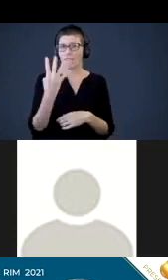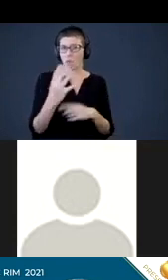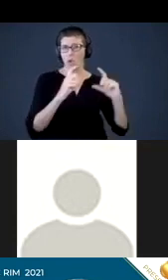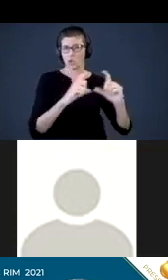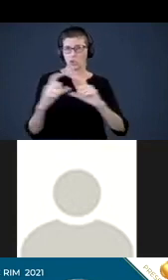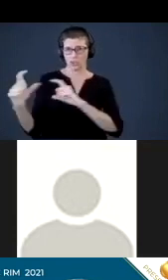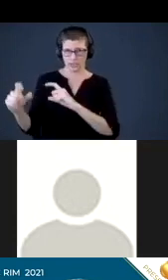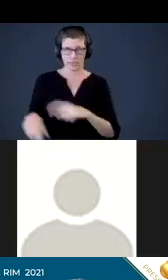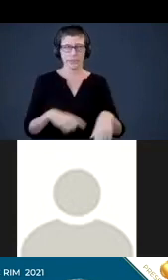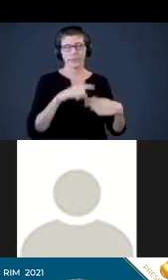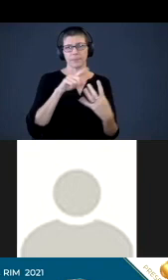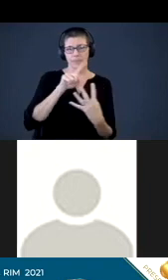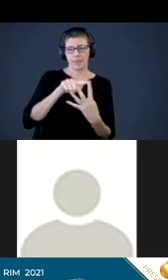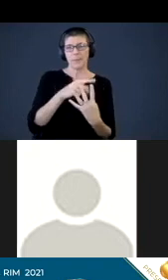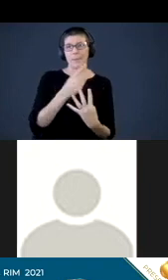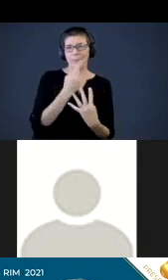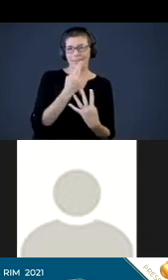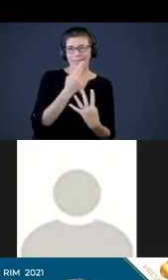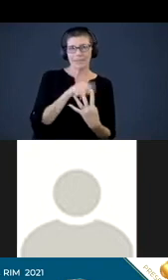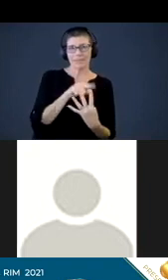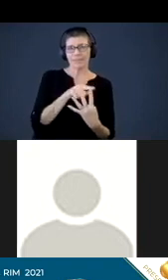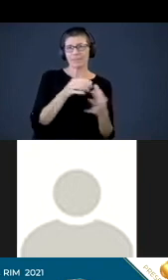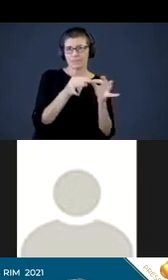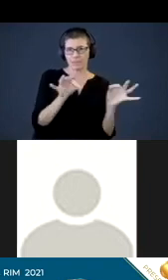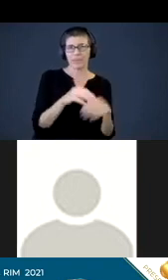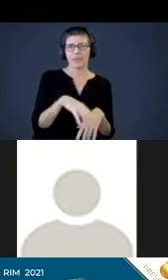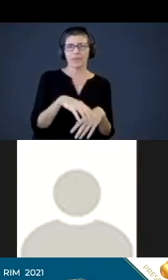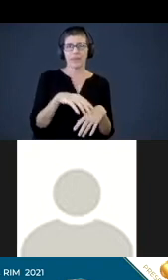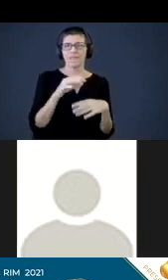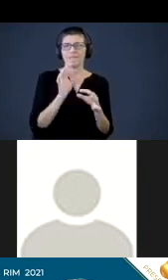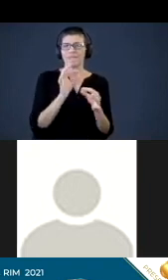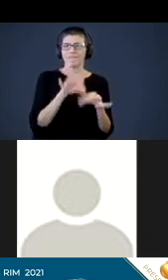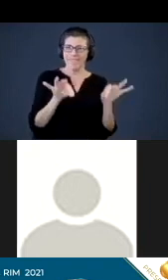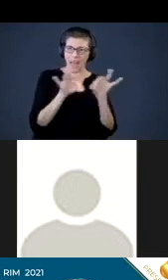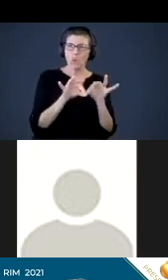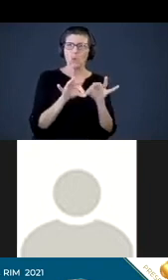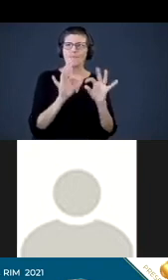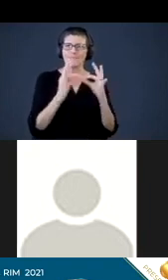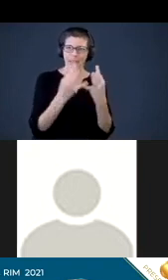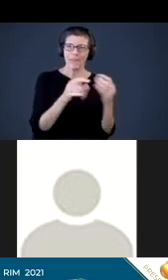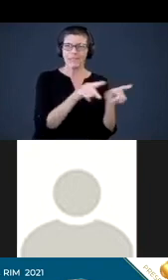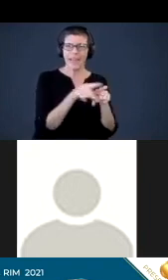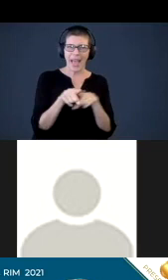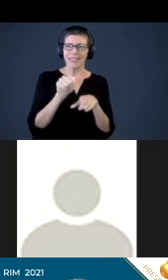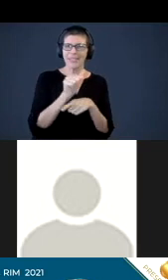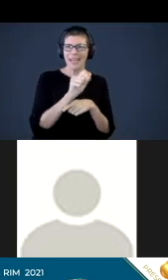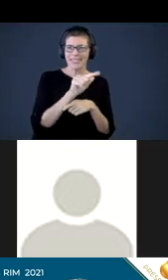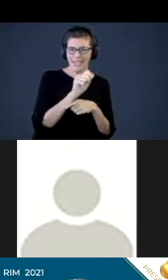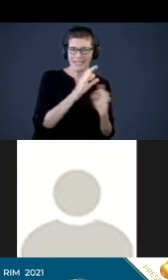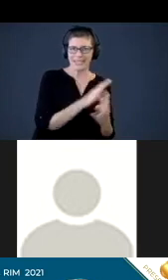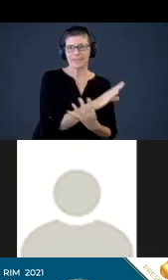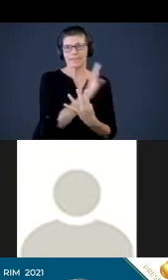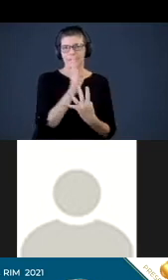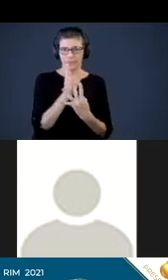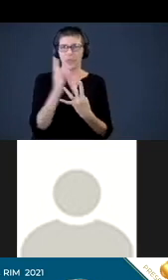circle is outlined in pink, and at the center it has the words value families as assets. The circle next to this one is